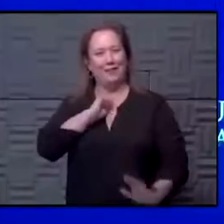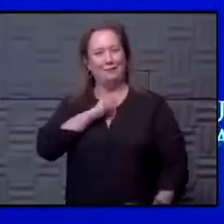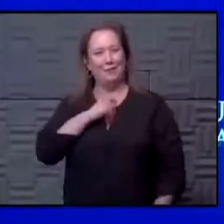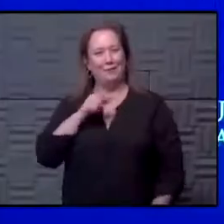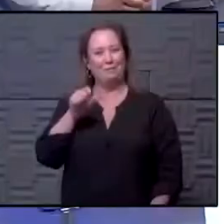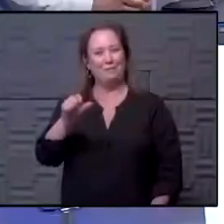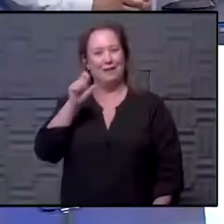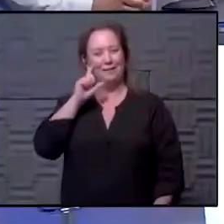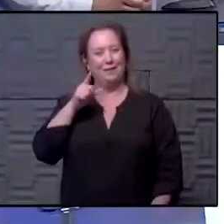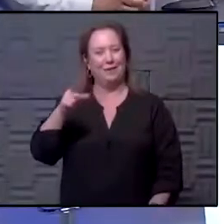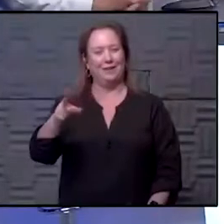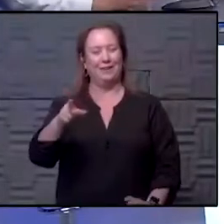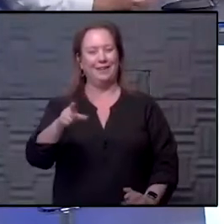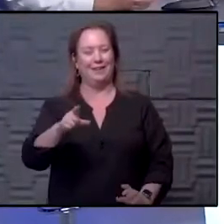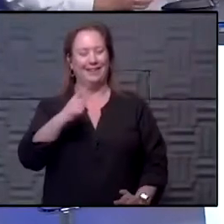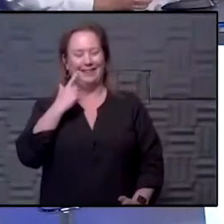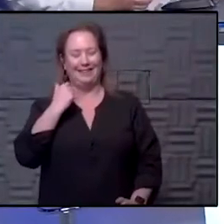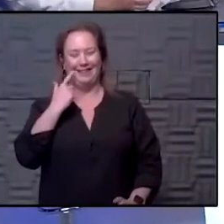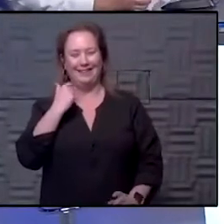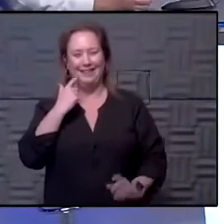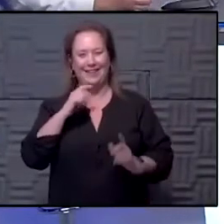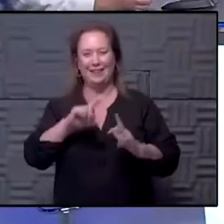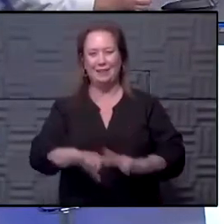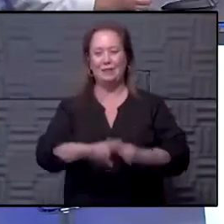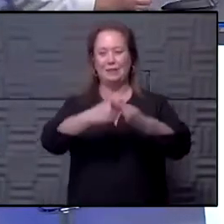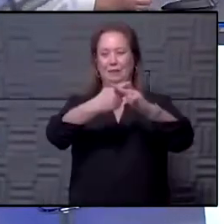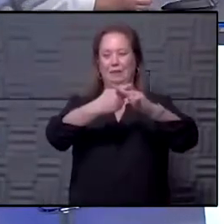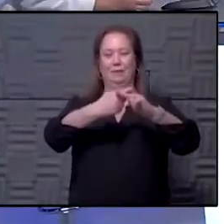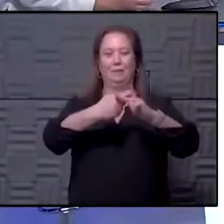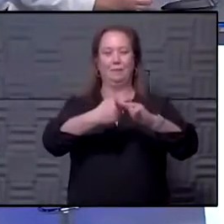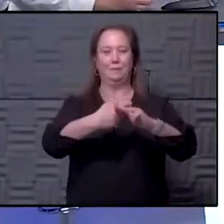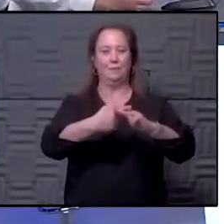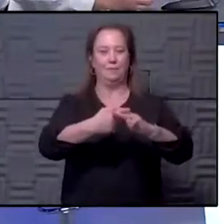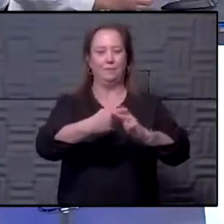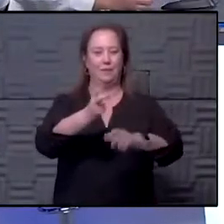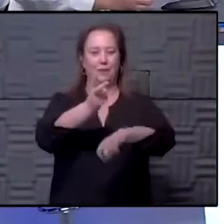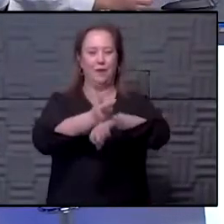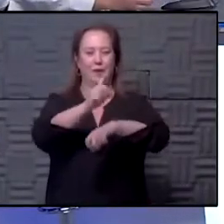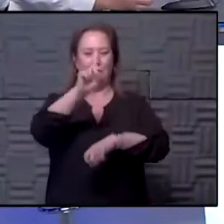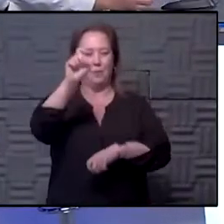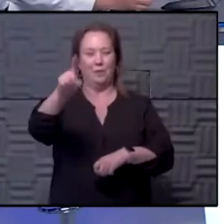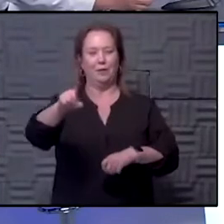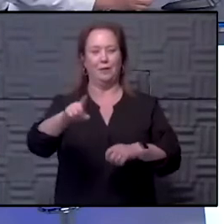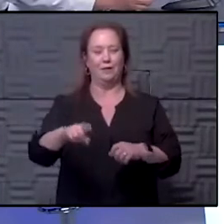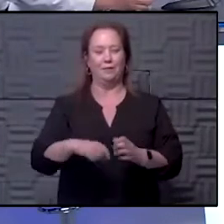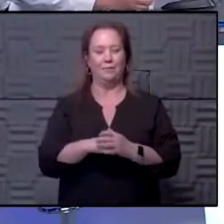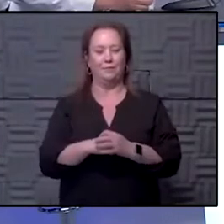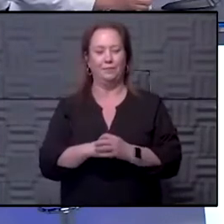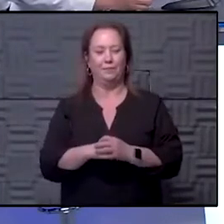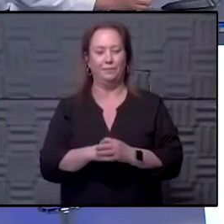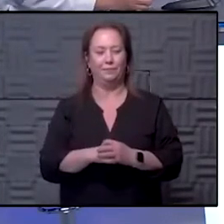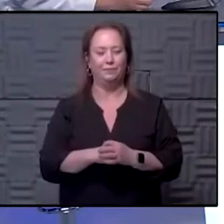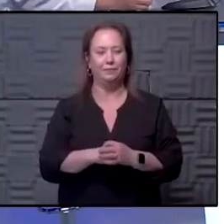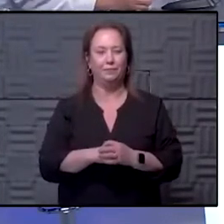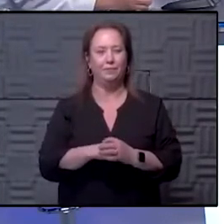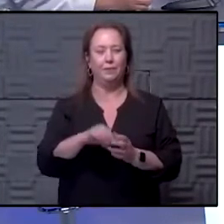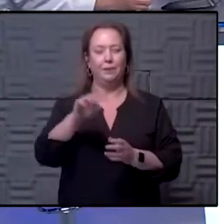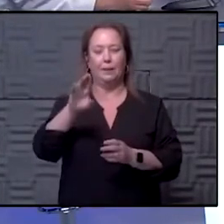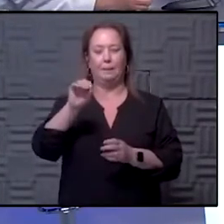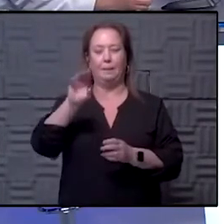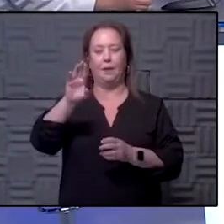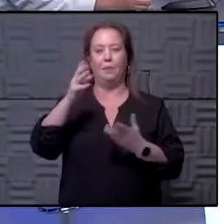But we're all enjoying that joke. I'm going to start with a really hard question, just for that. Okay. Bob